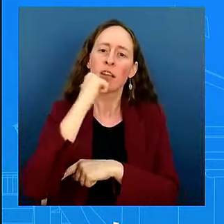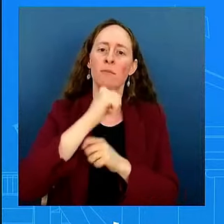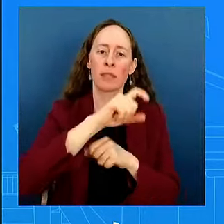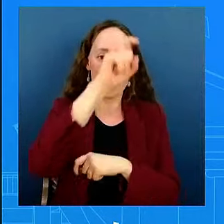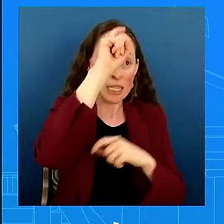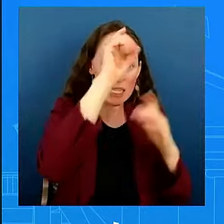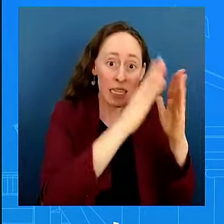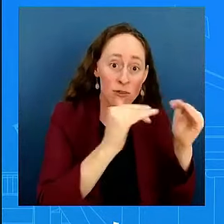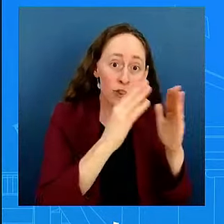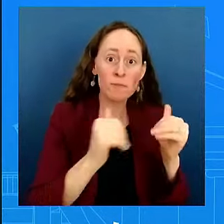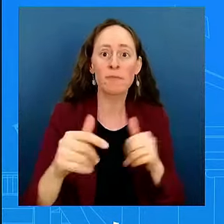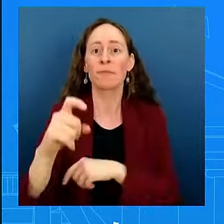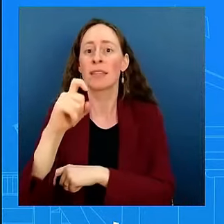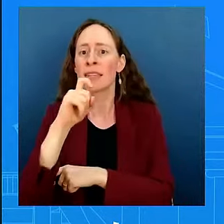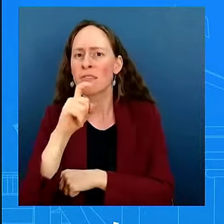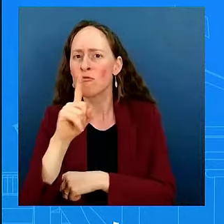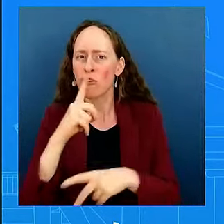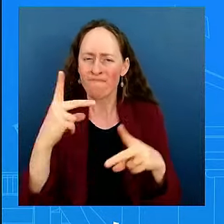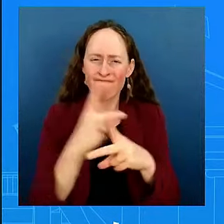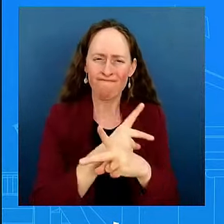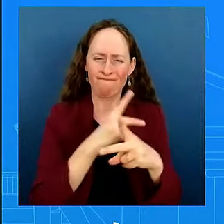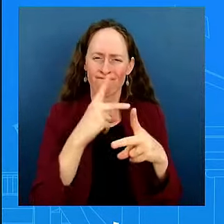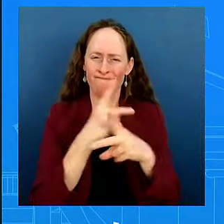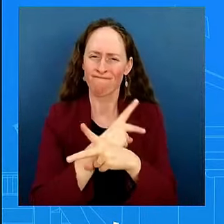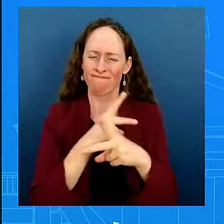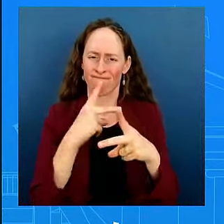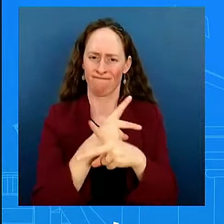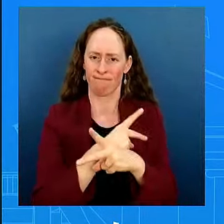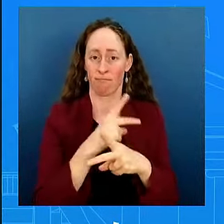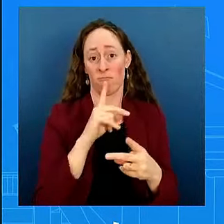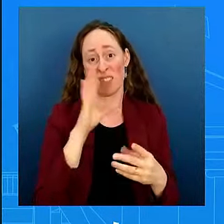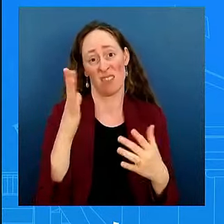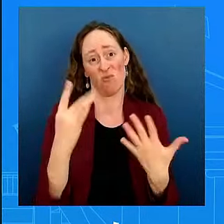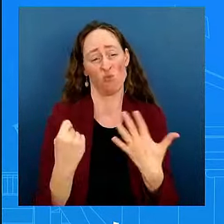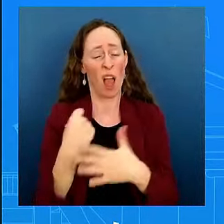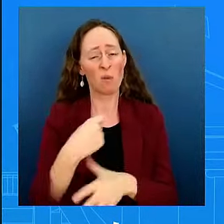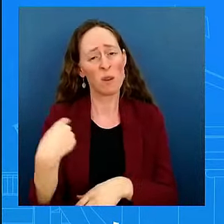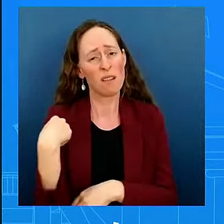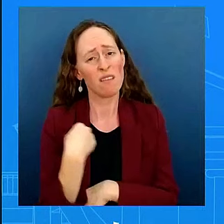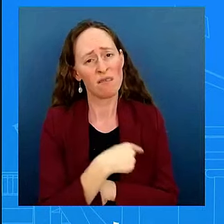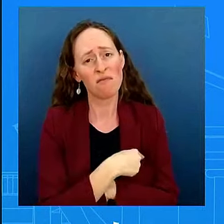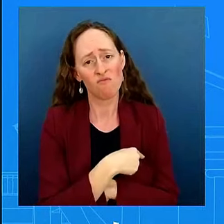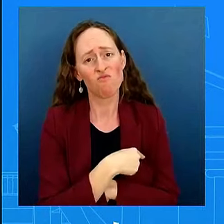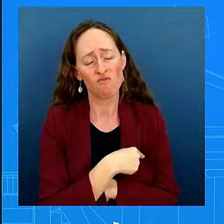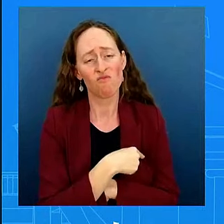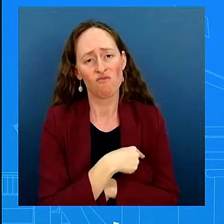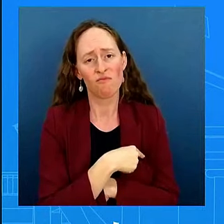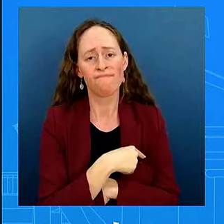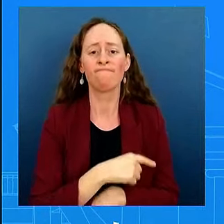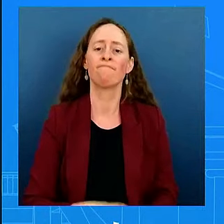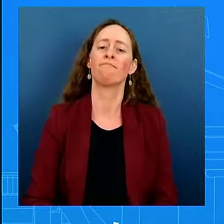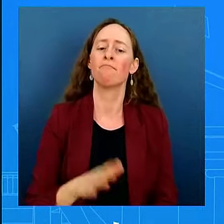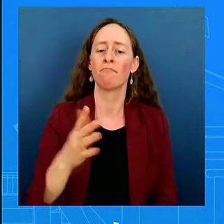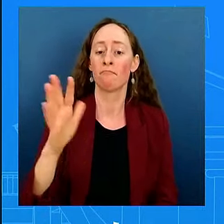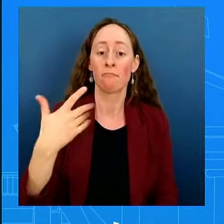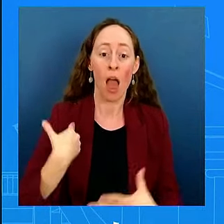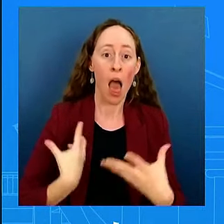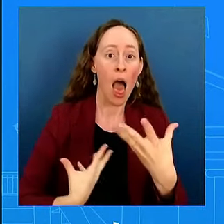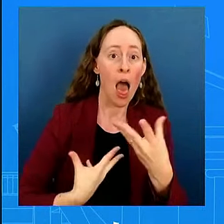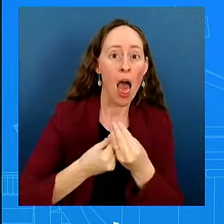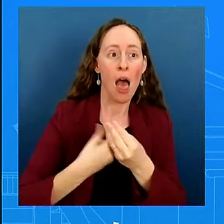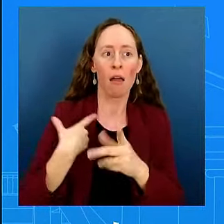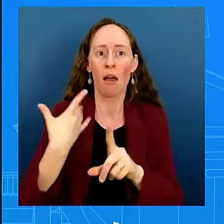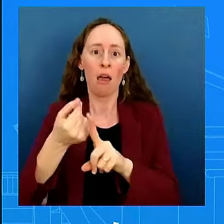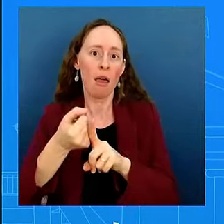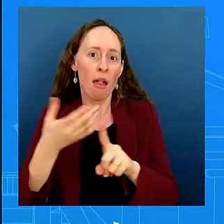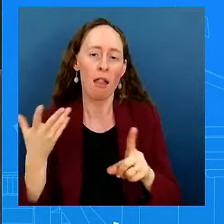It is a priority for us, and so not going to get beyond the hostage deal that we're trying to get at this time. Is